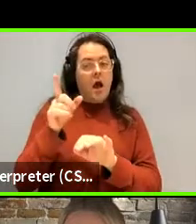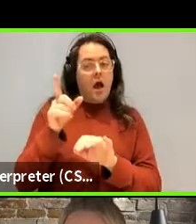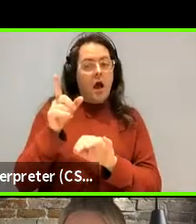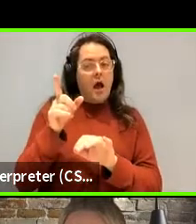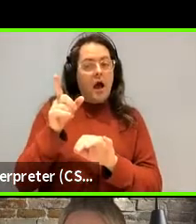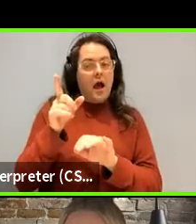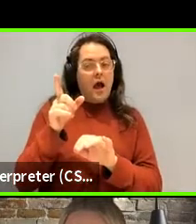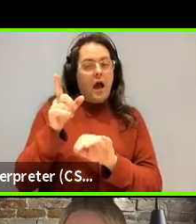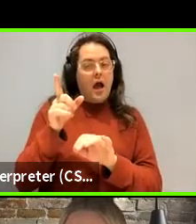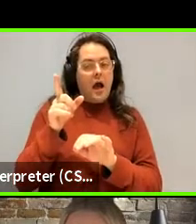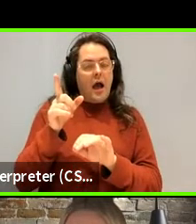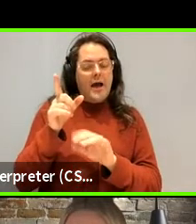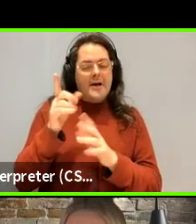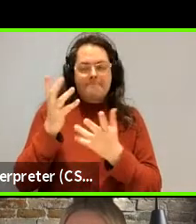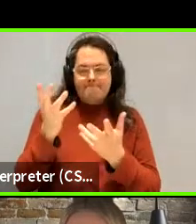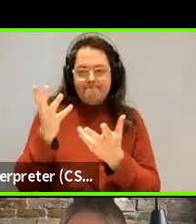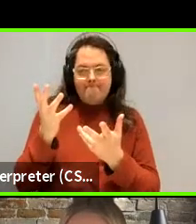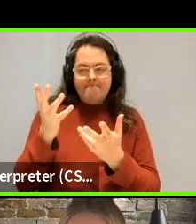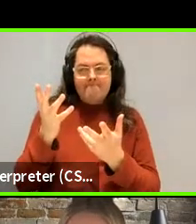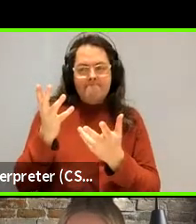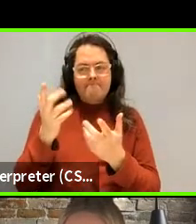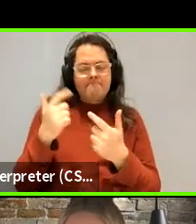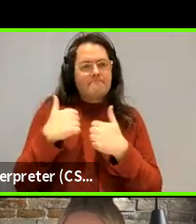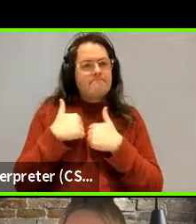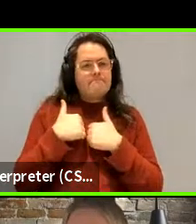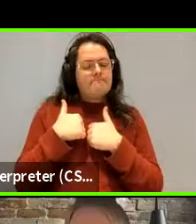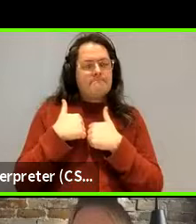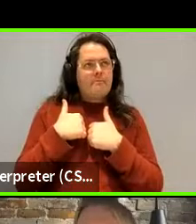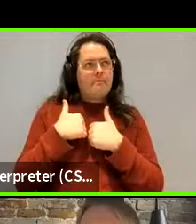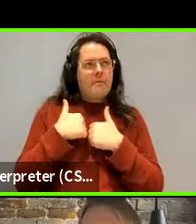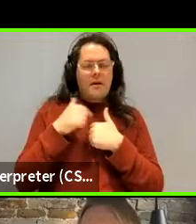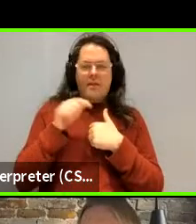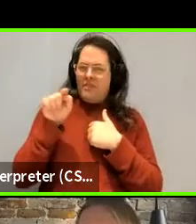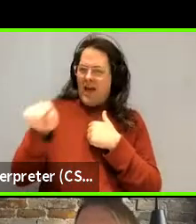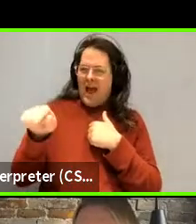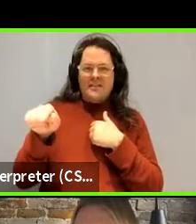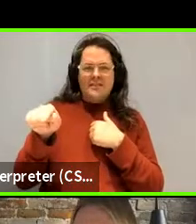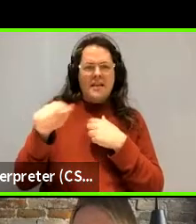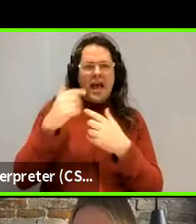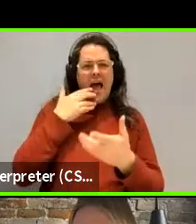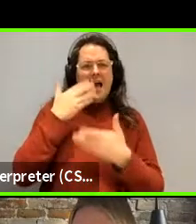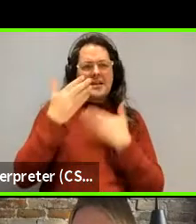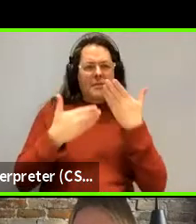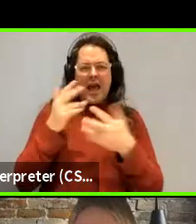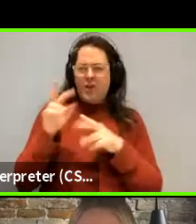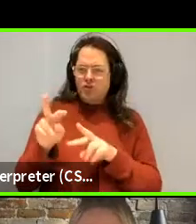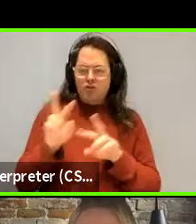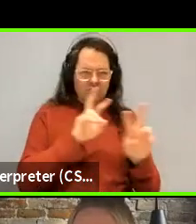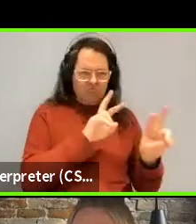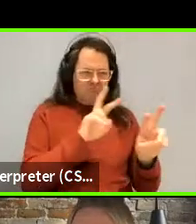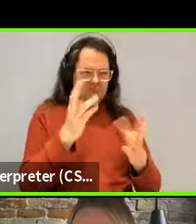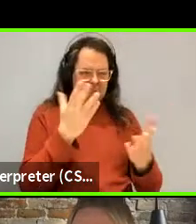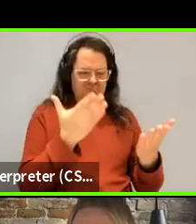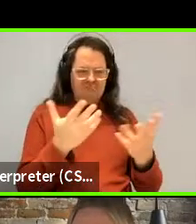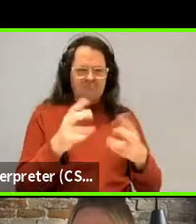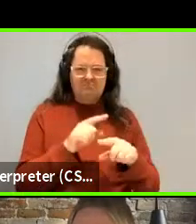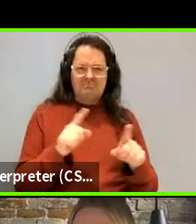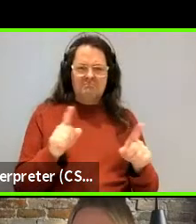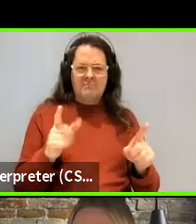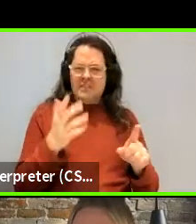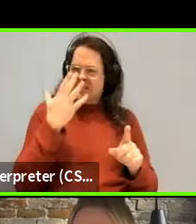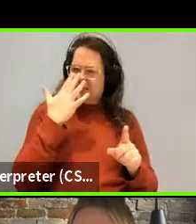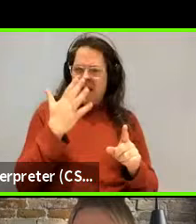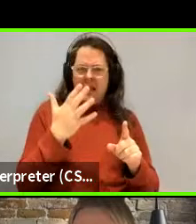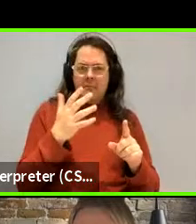That was the idea. And, um, I just didn't find it gave me any insights. That was my, uh, and it ended up generating trillions of